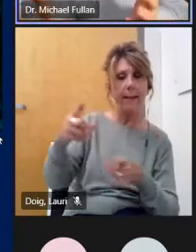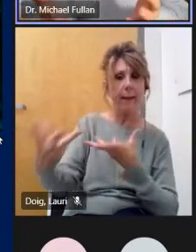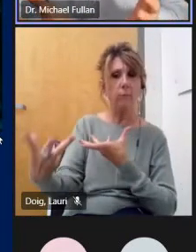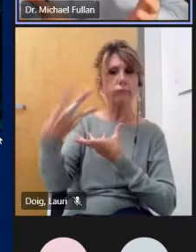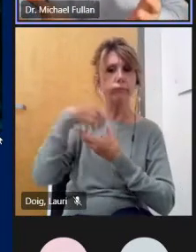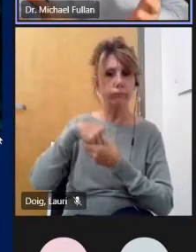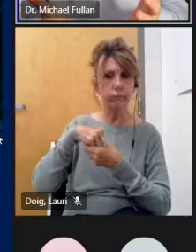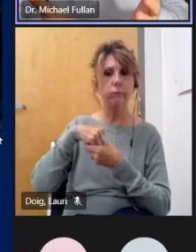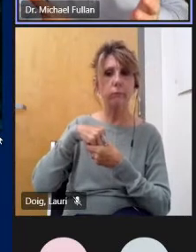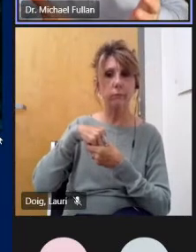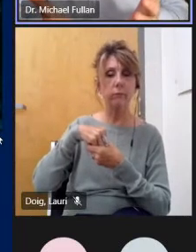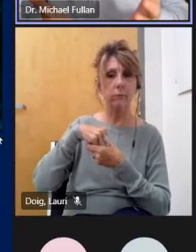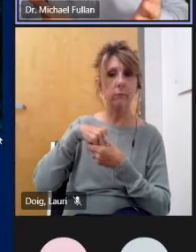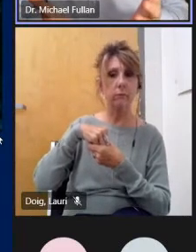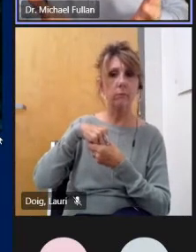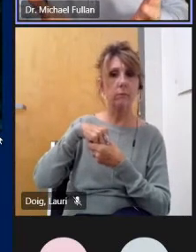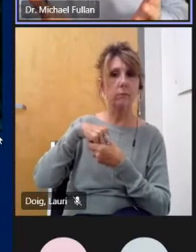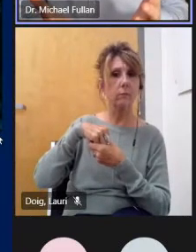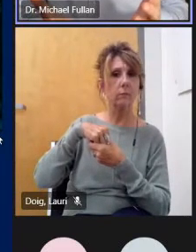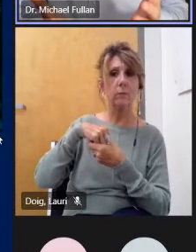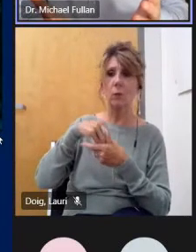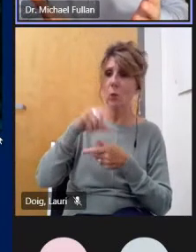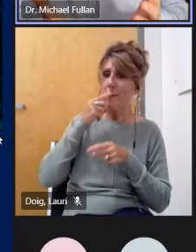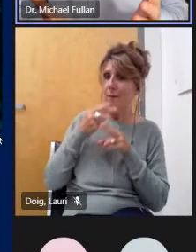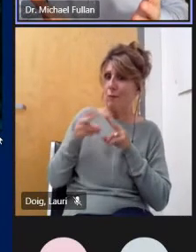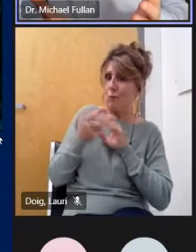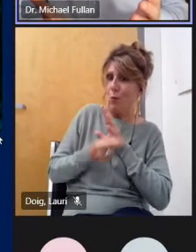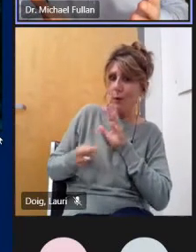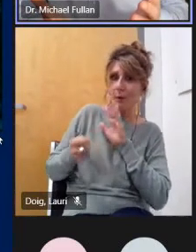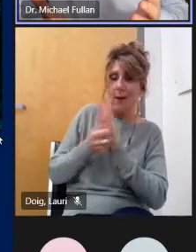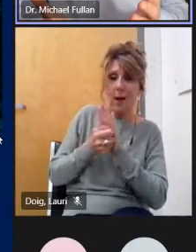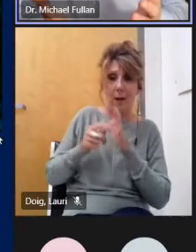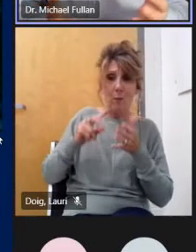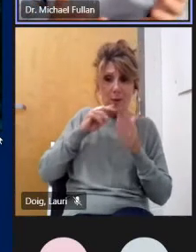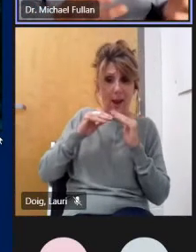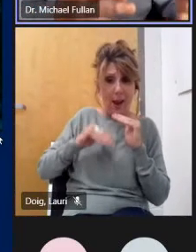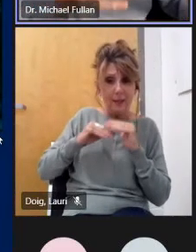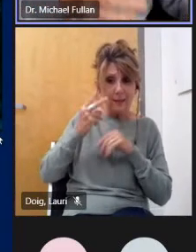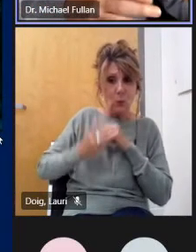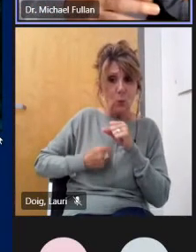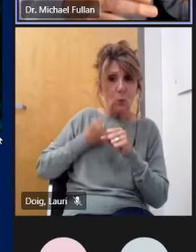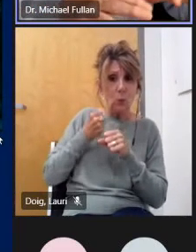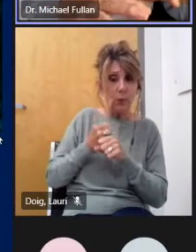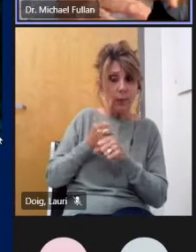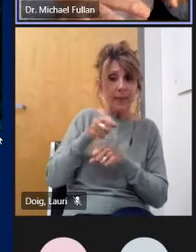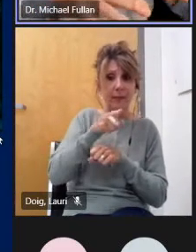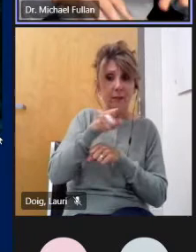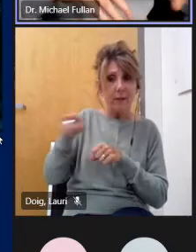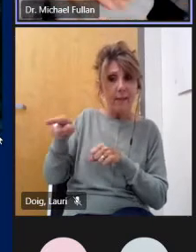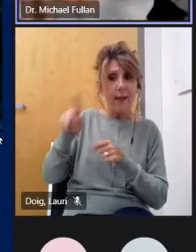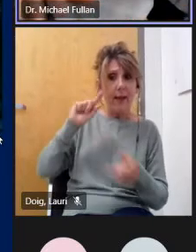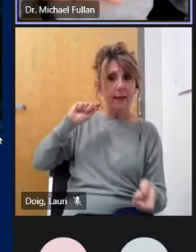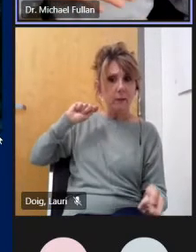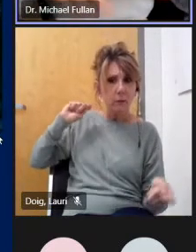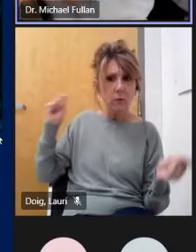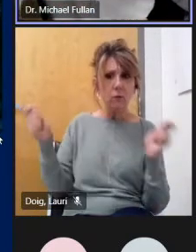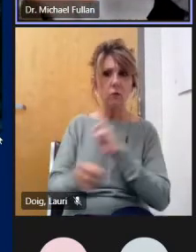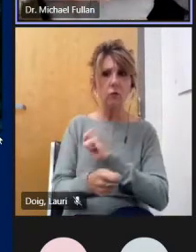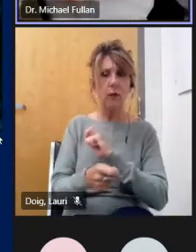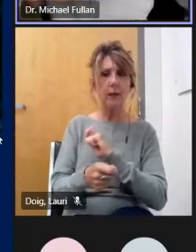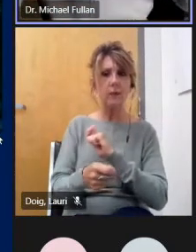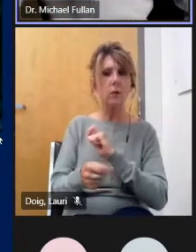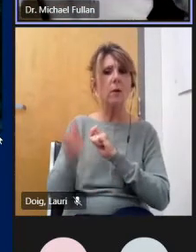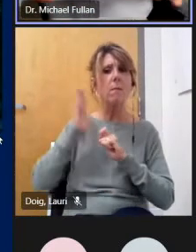uh this is uh in a fairly short period of time less than two years about two years going from a